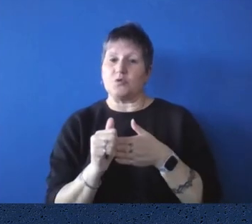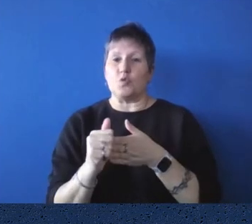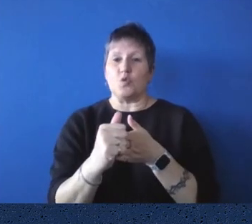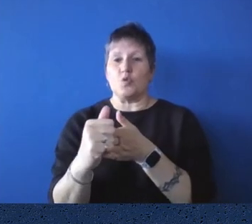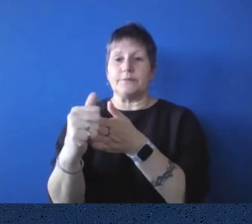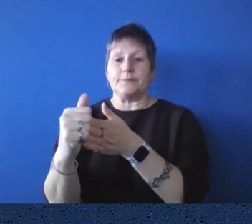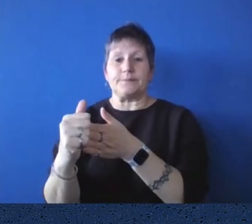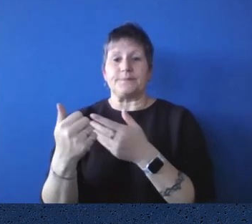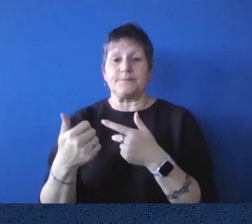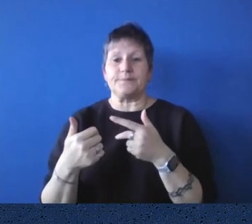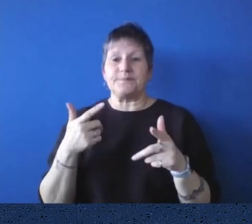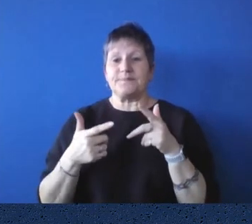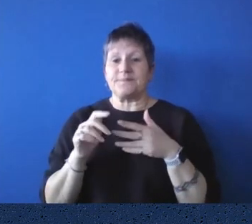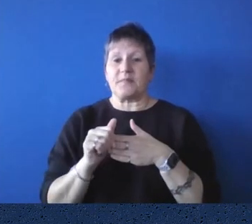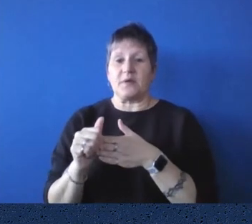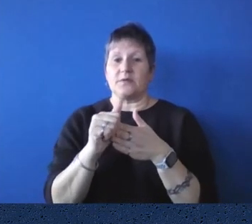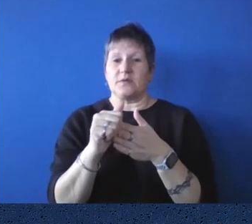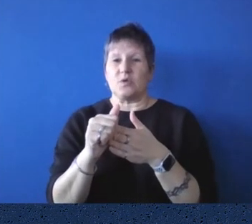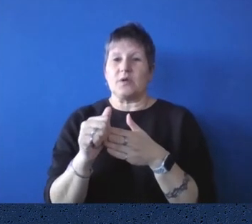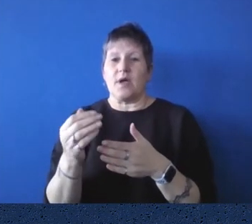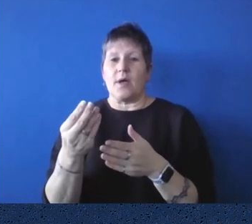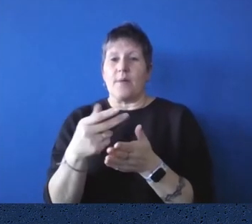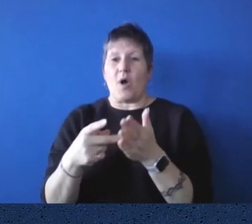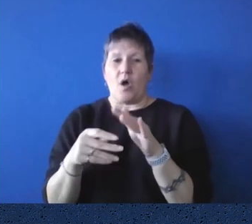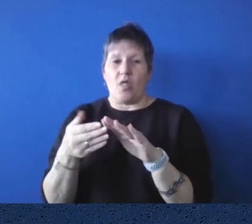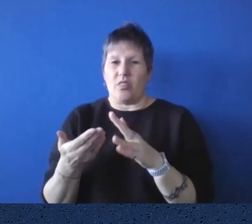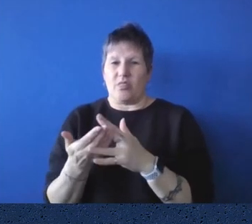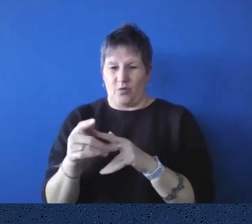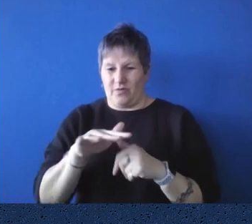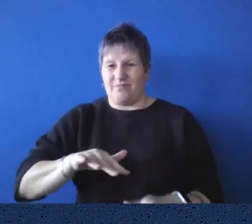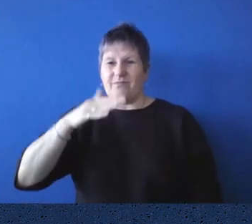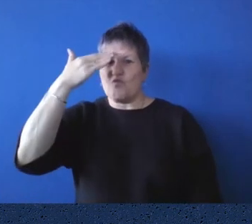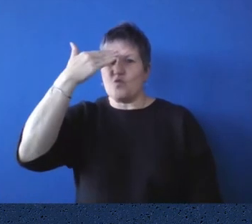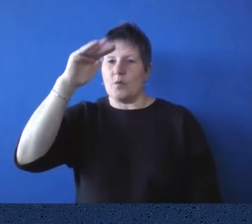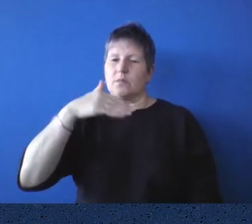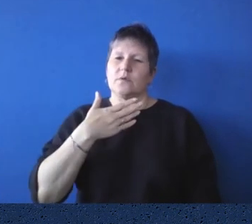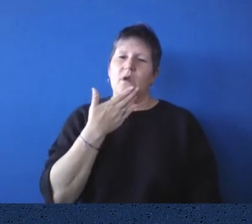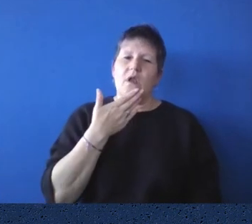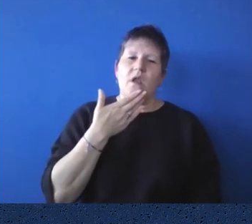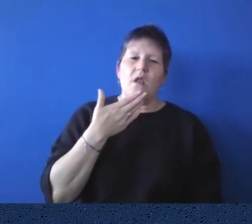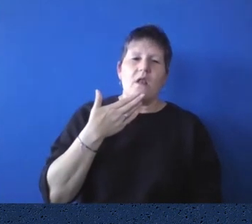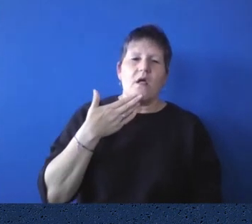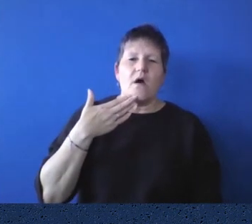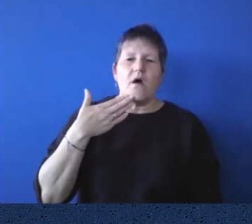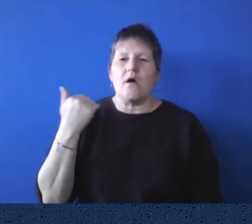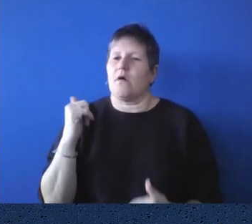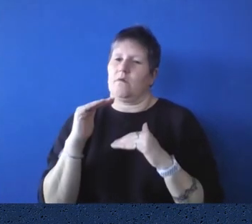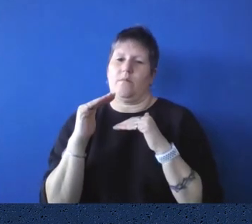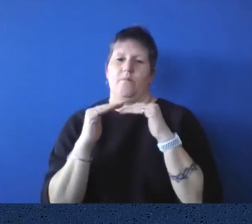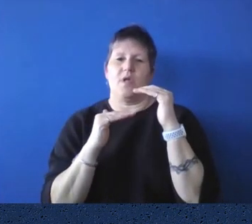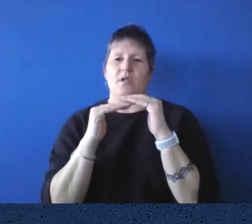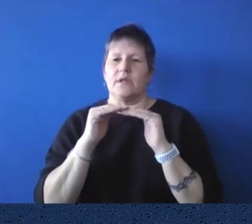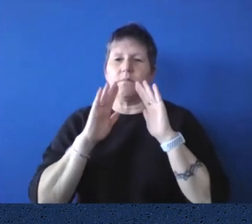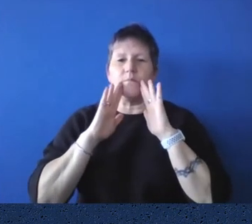part of the tour through, through this place because it is a magnificent piece of architecture. It's a magnificent place to